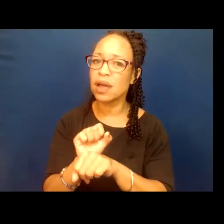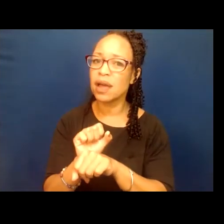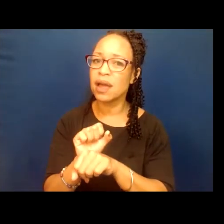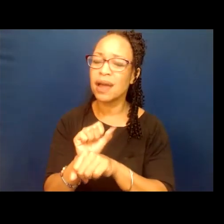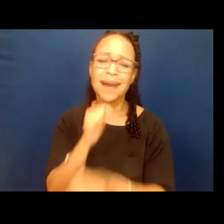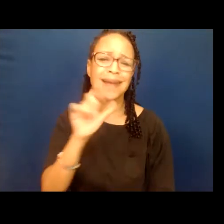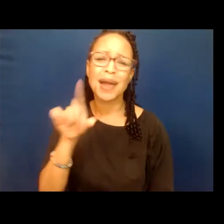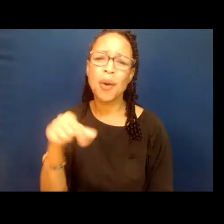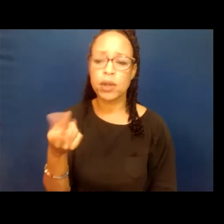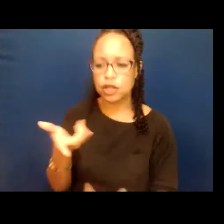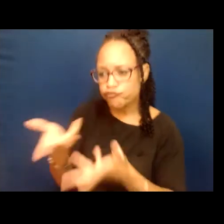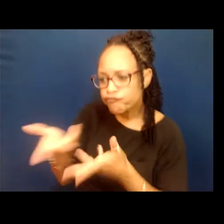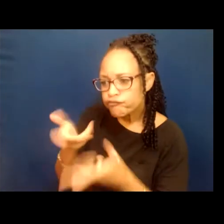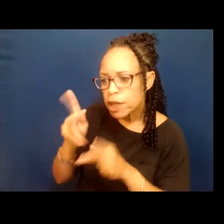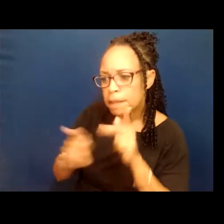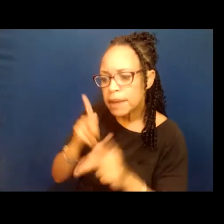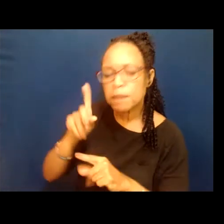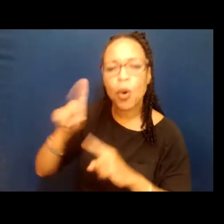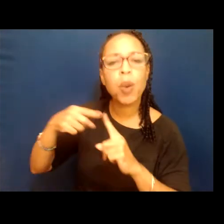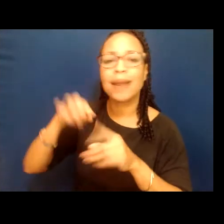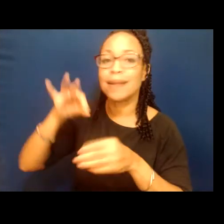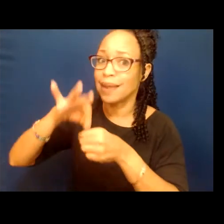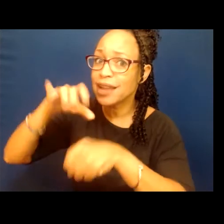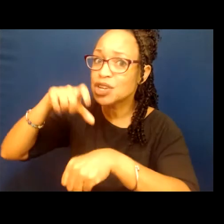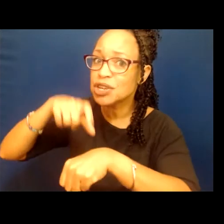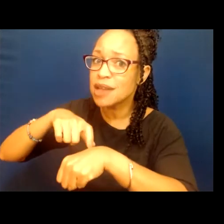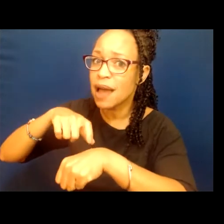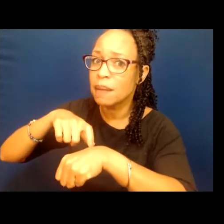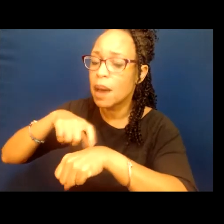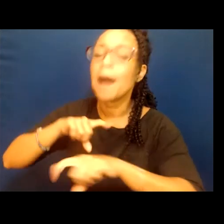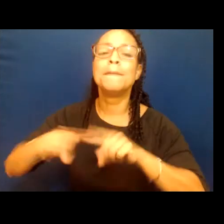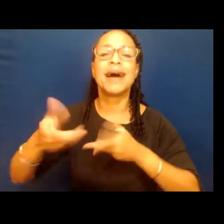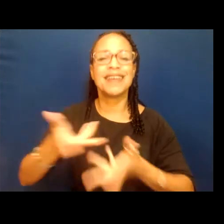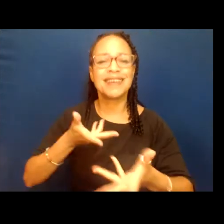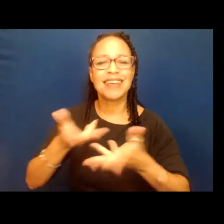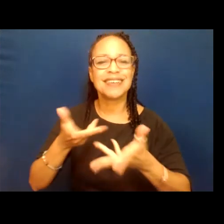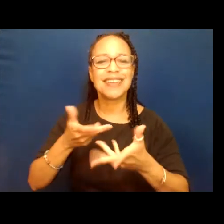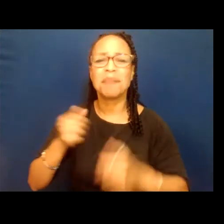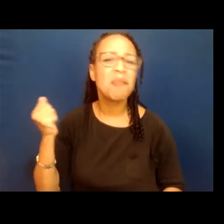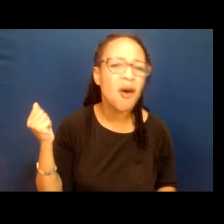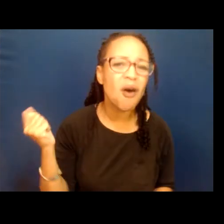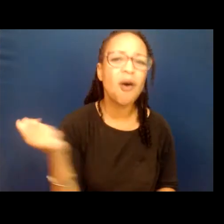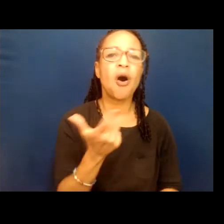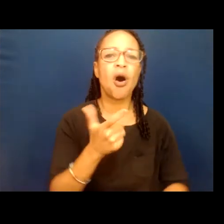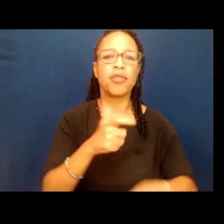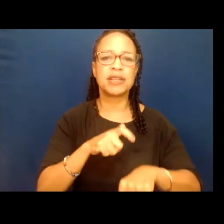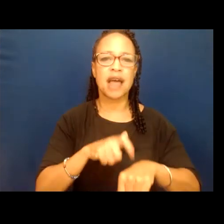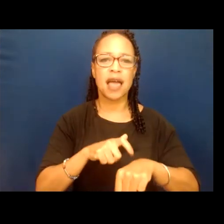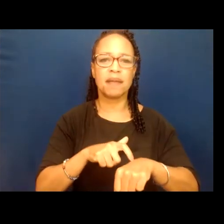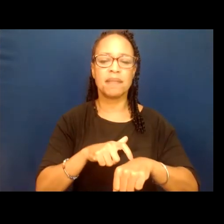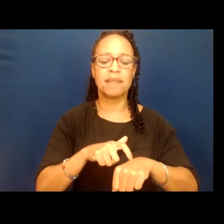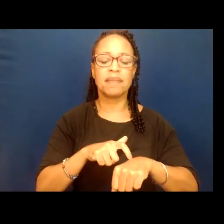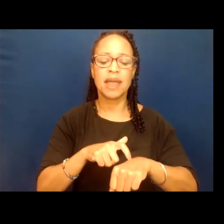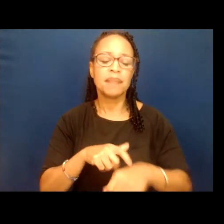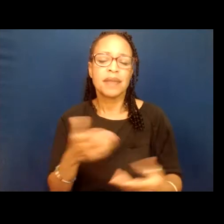not just engaging people when it's election time, but engaging people year-round all the time. Because like